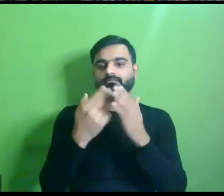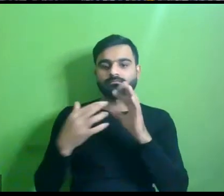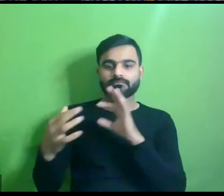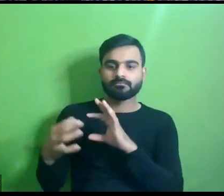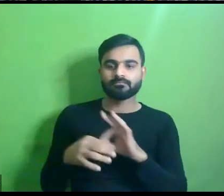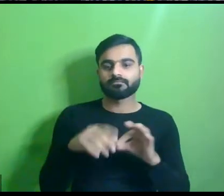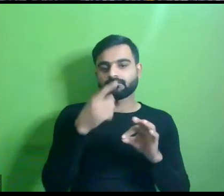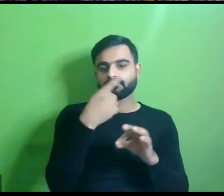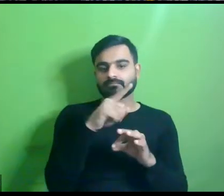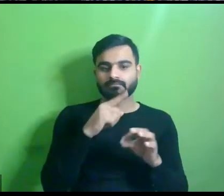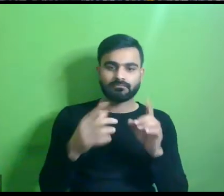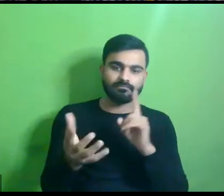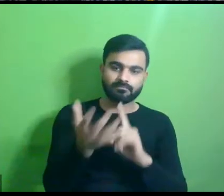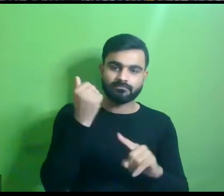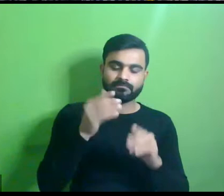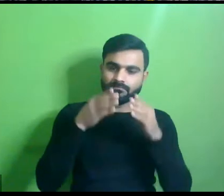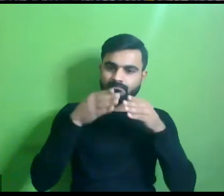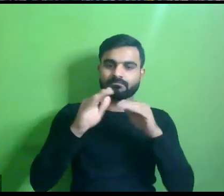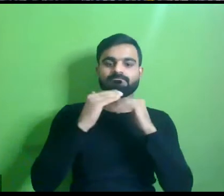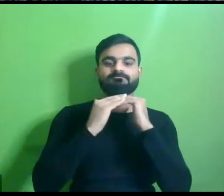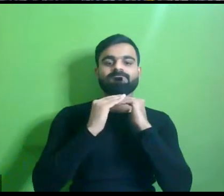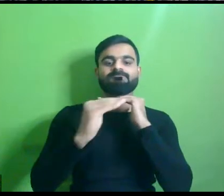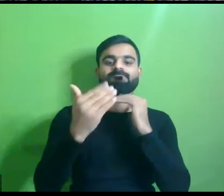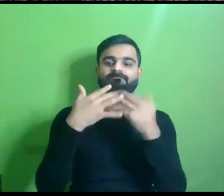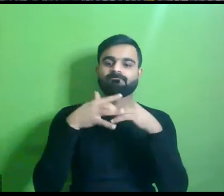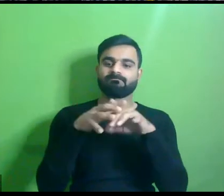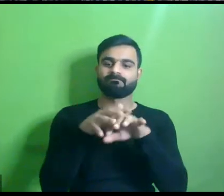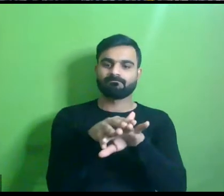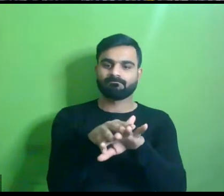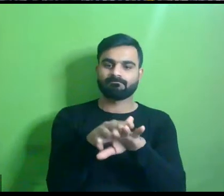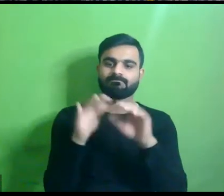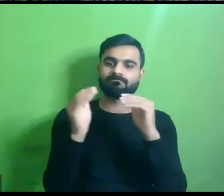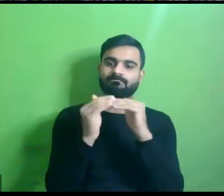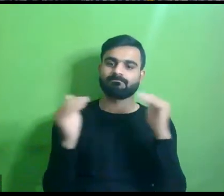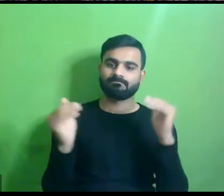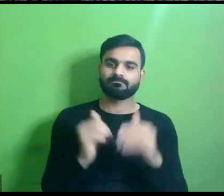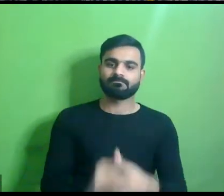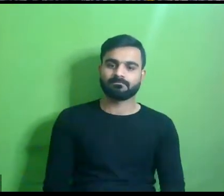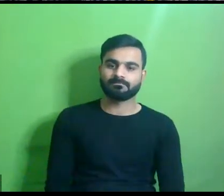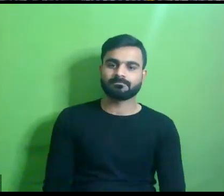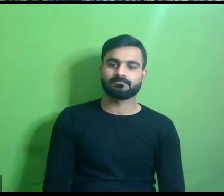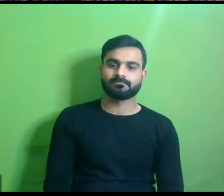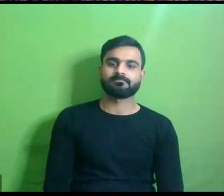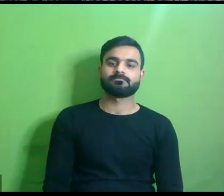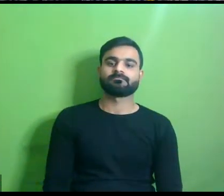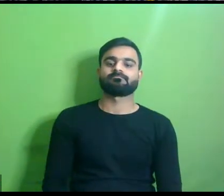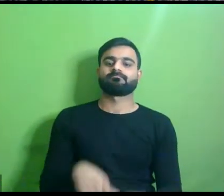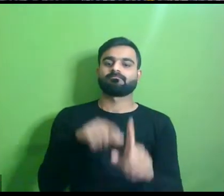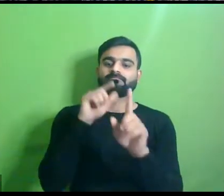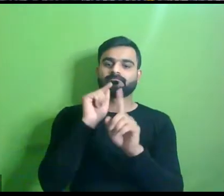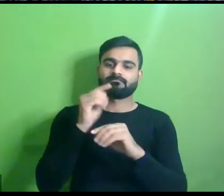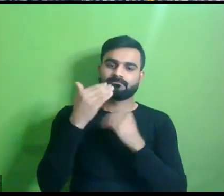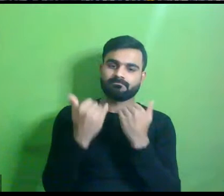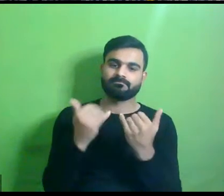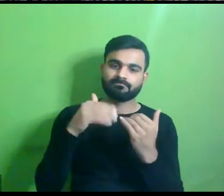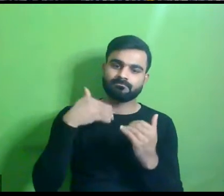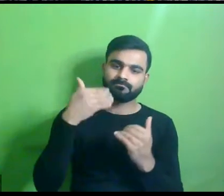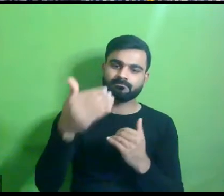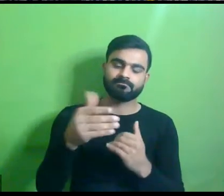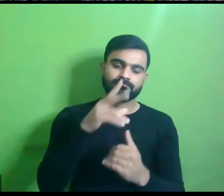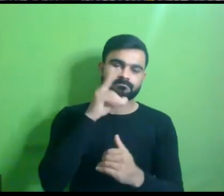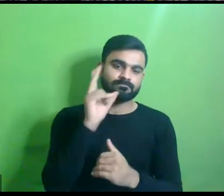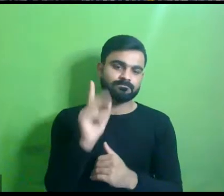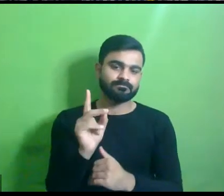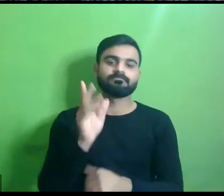kind of growth that is sustainable inclusive and equitable on that note let us now move into the second